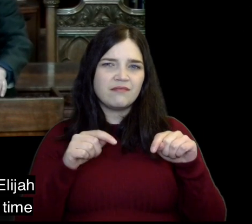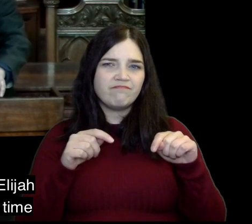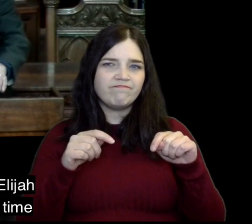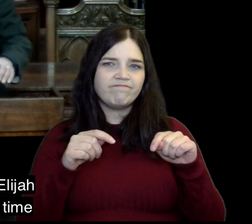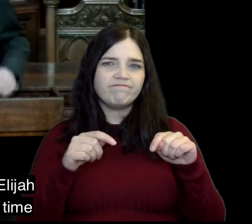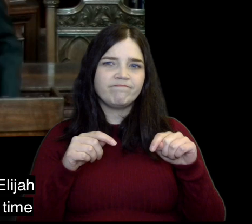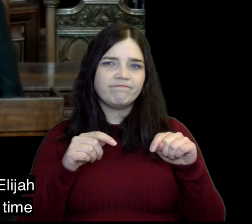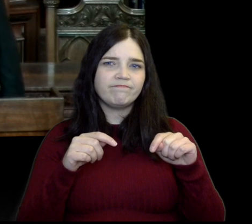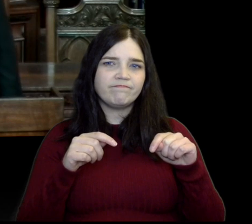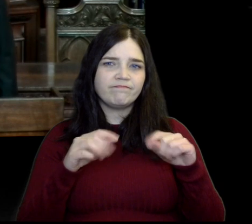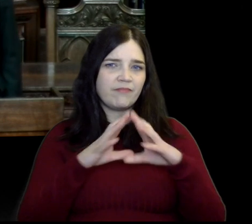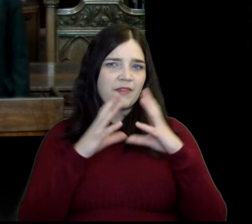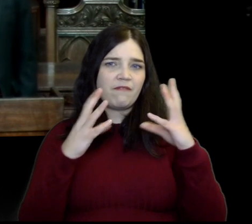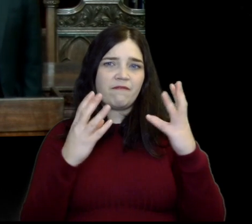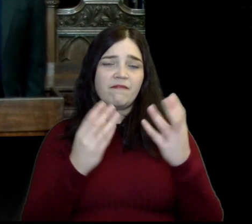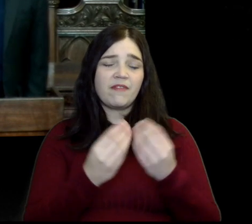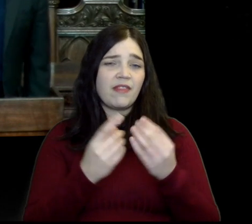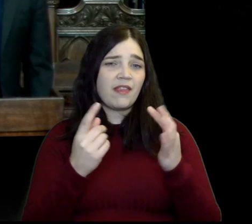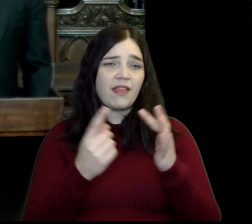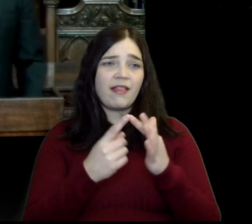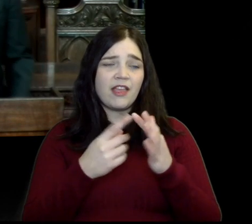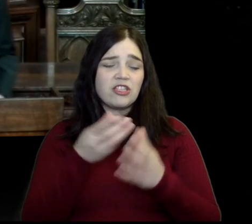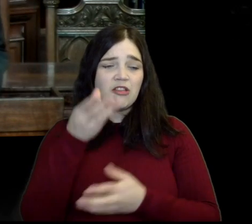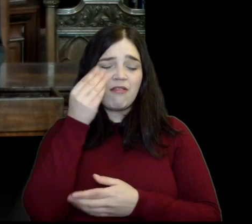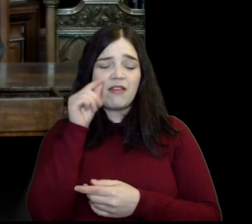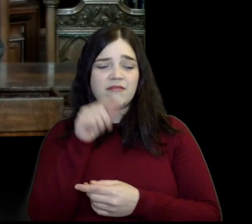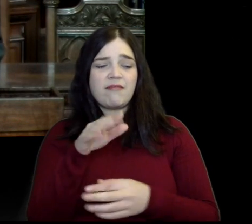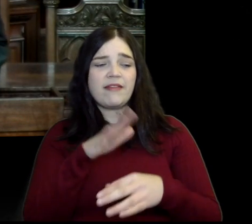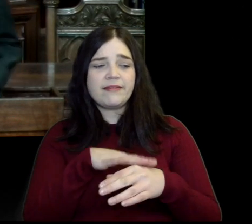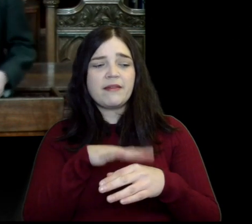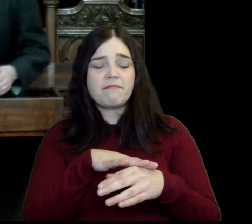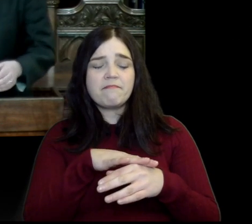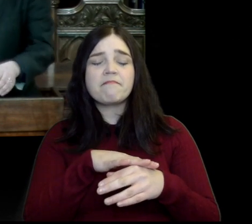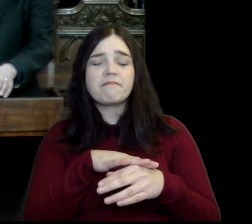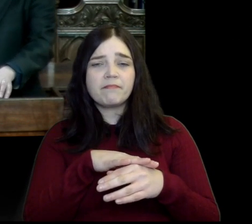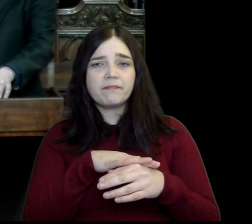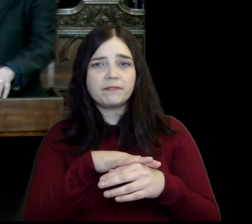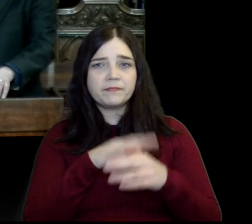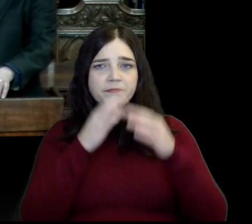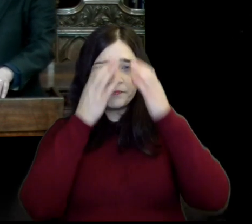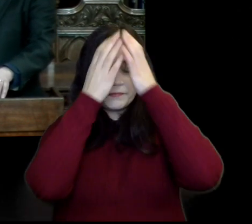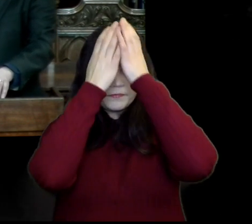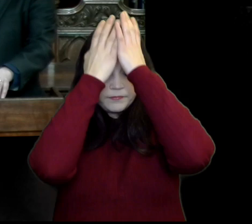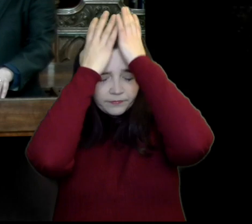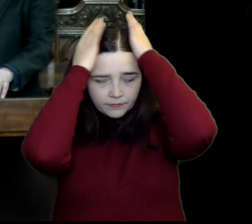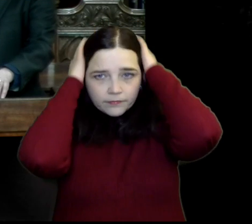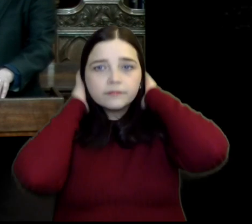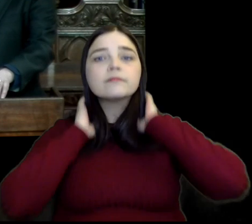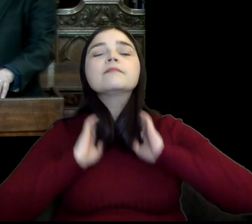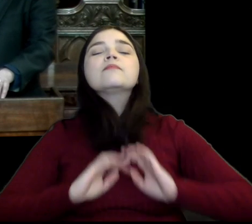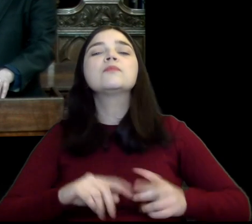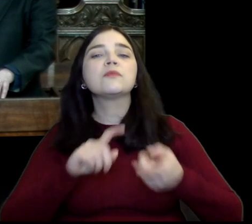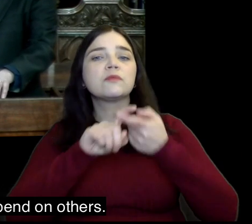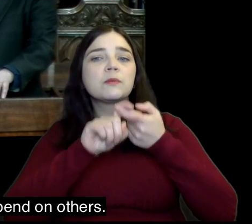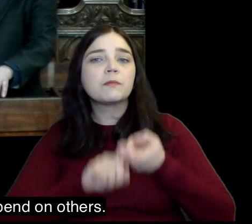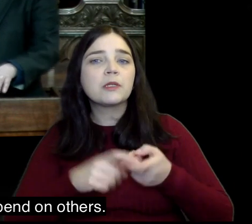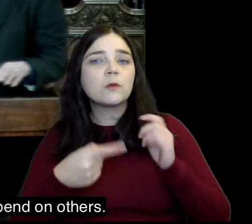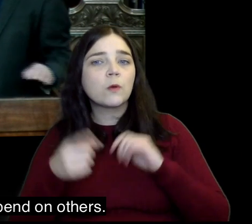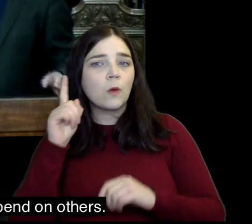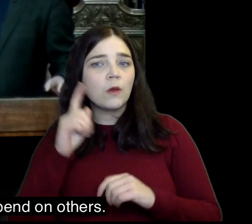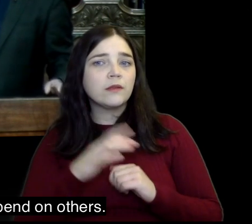this is all that Elijah learned at that time